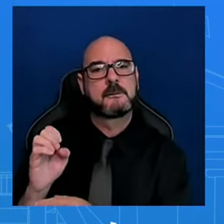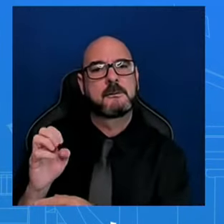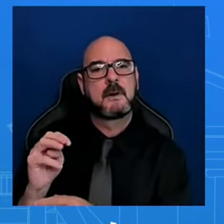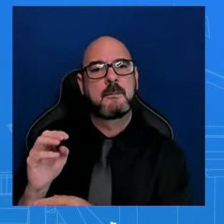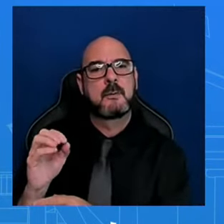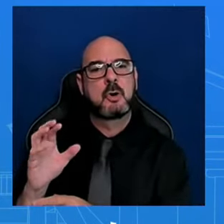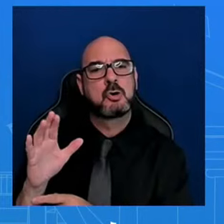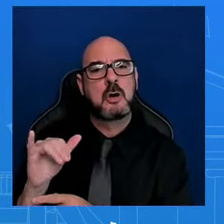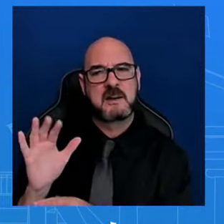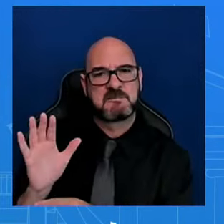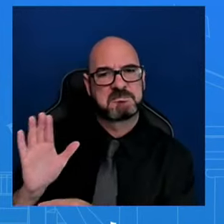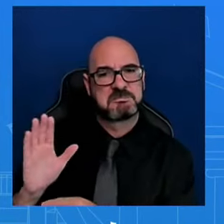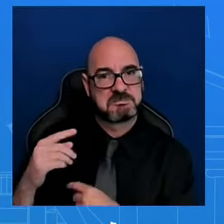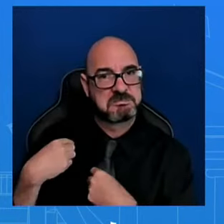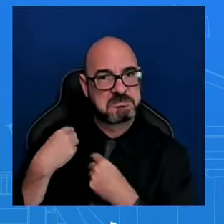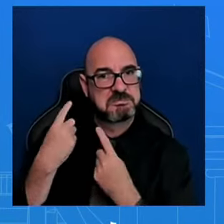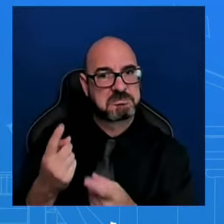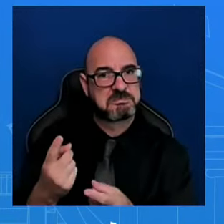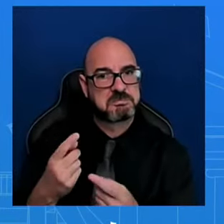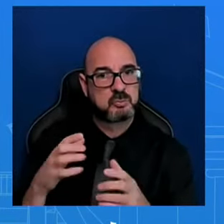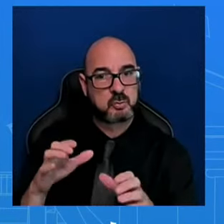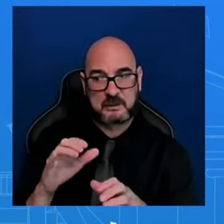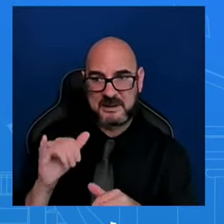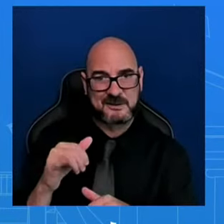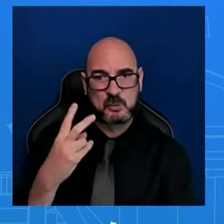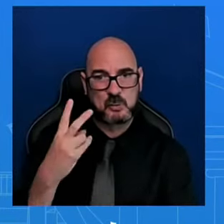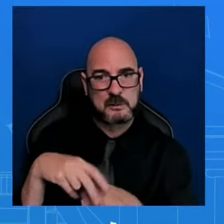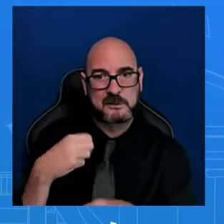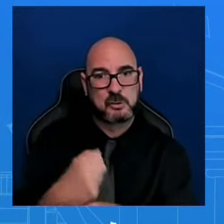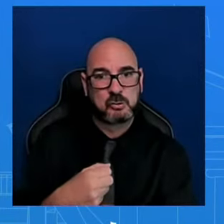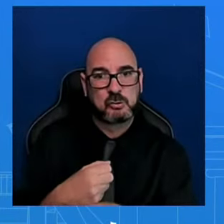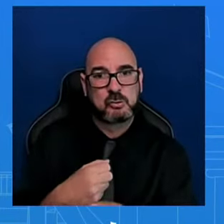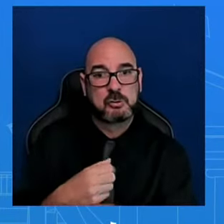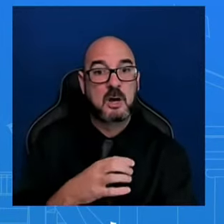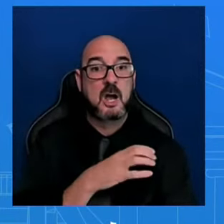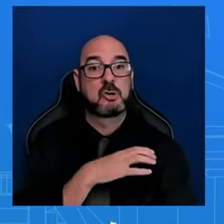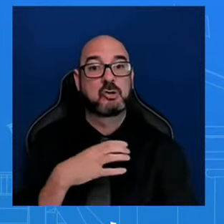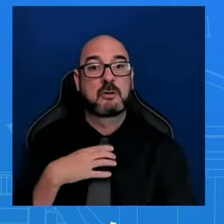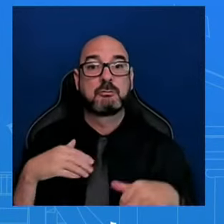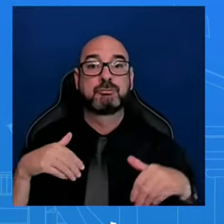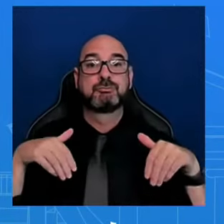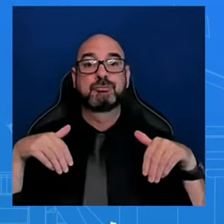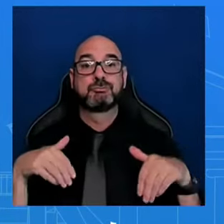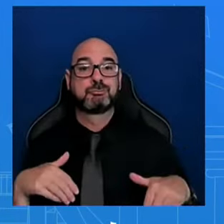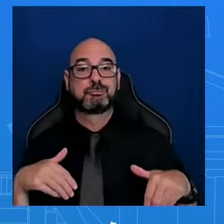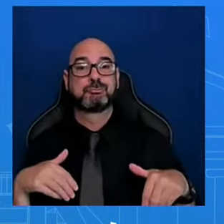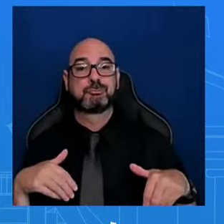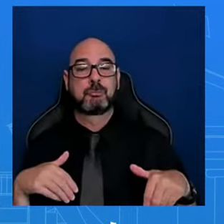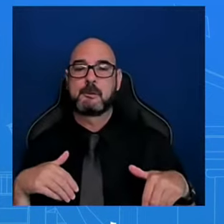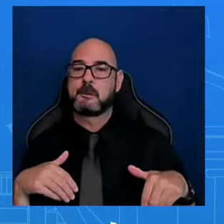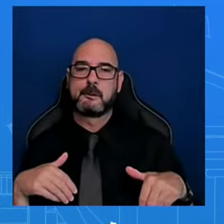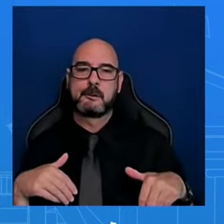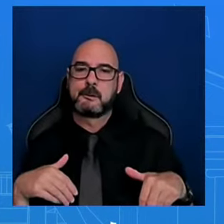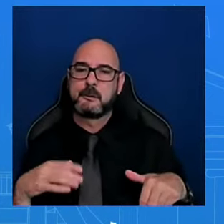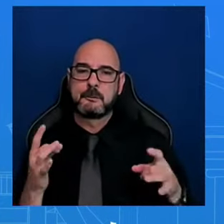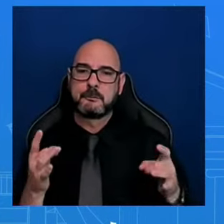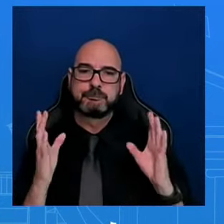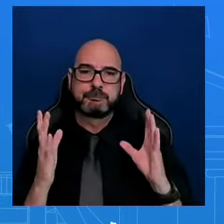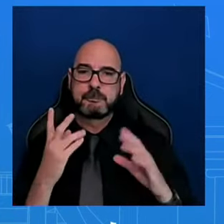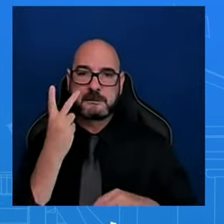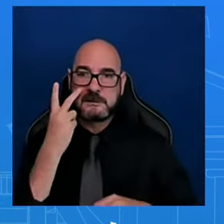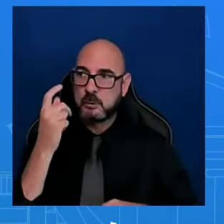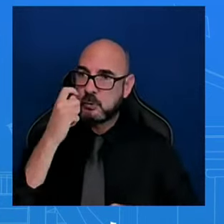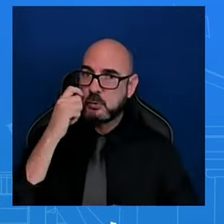because of congressional inaction, we have sadly have seen them, Ukrainians, losing ground in the